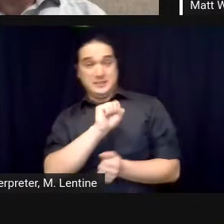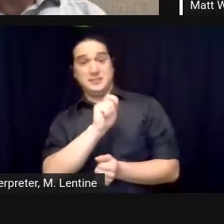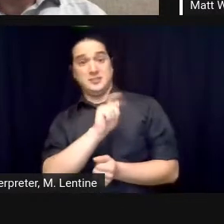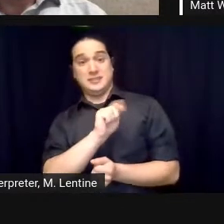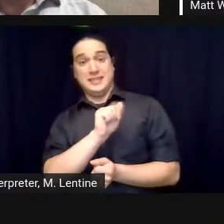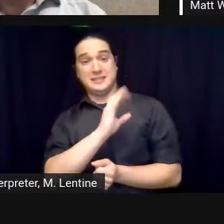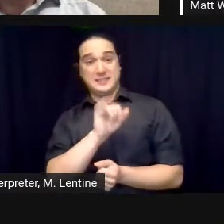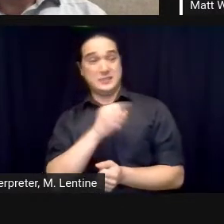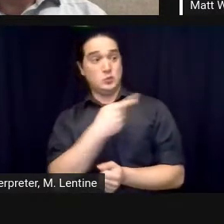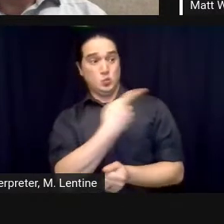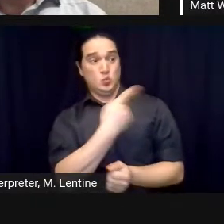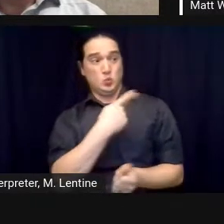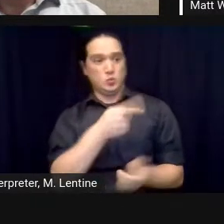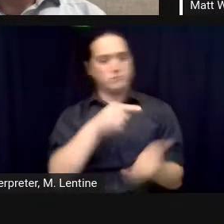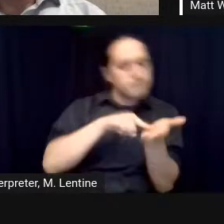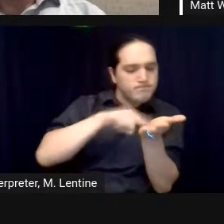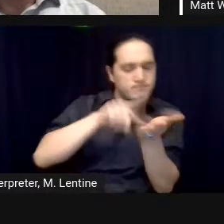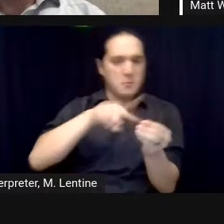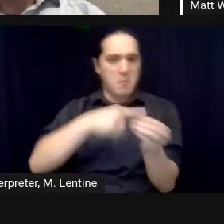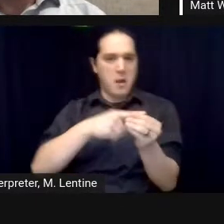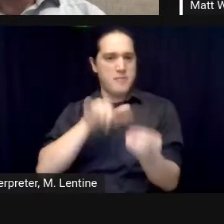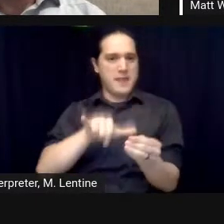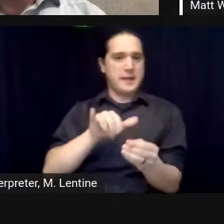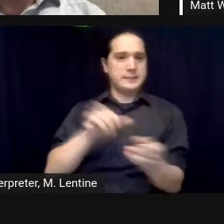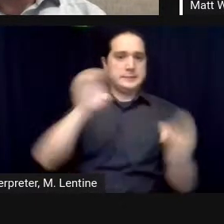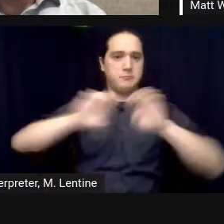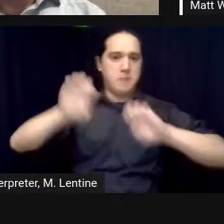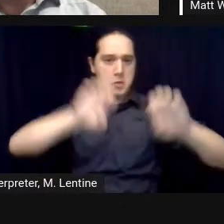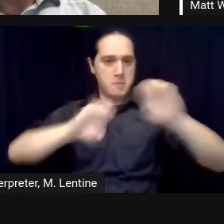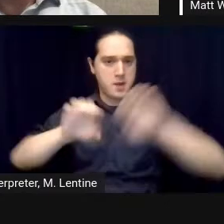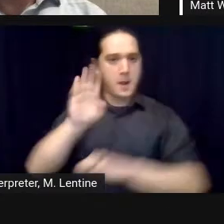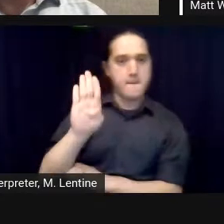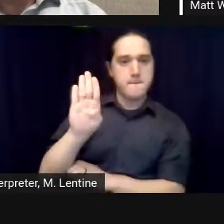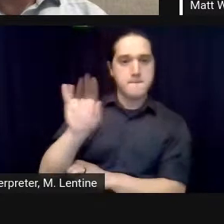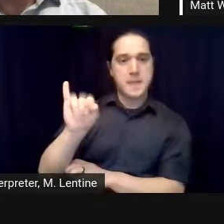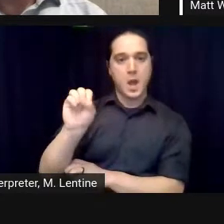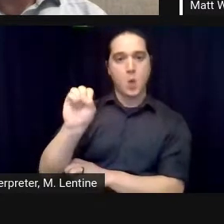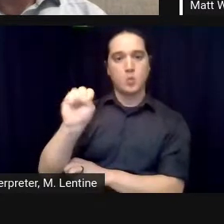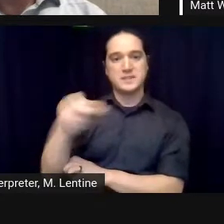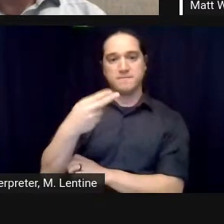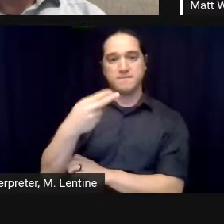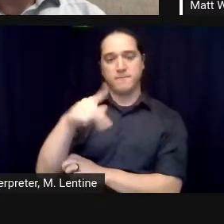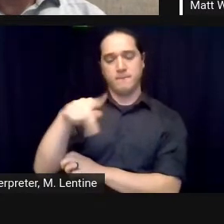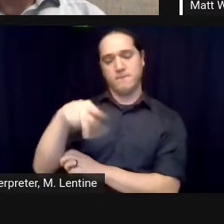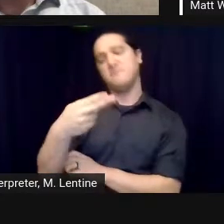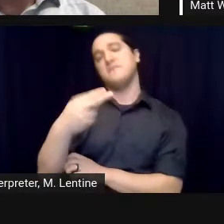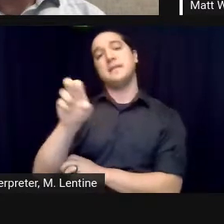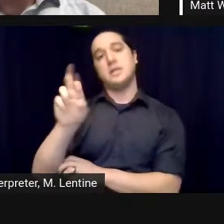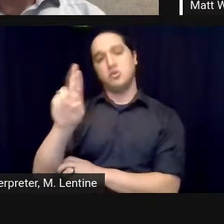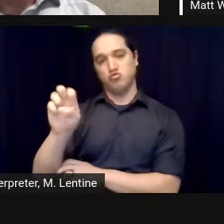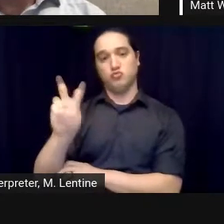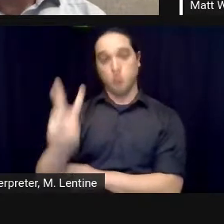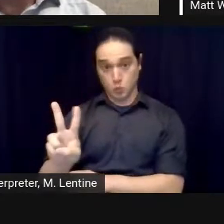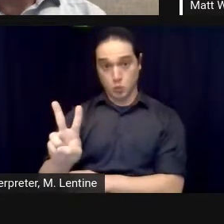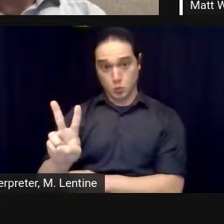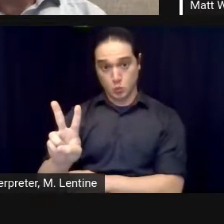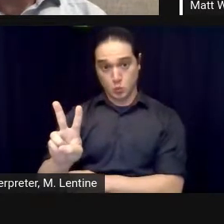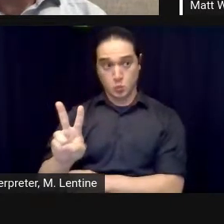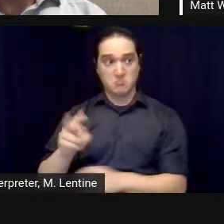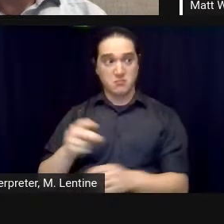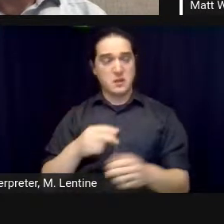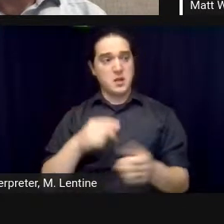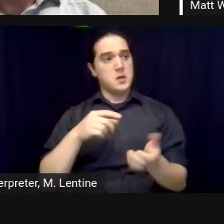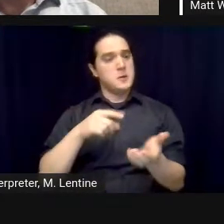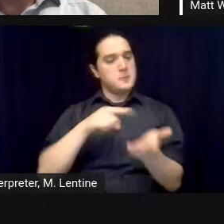we came with the intention of reappraising the story to find meaning in what this group of people had done but also to find